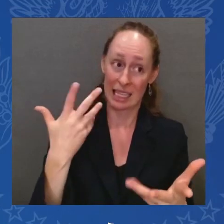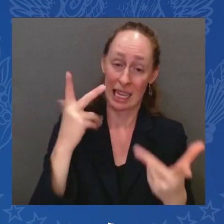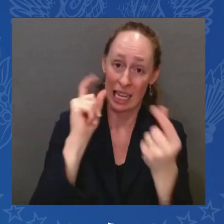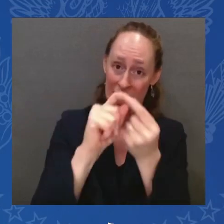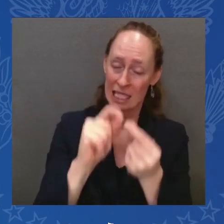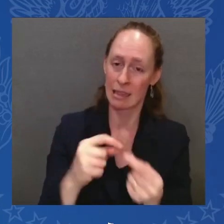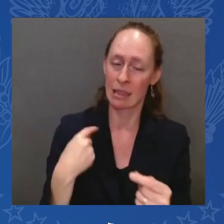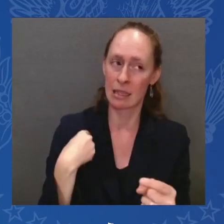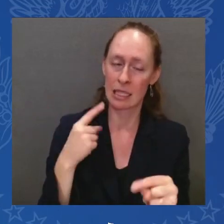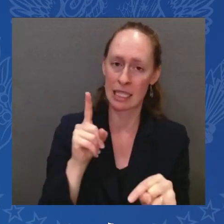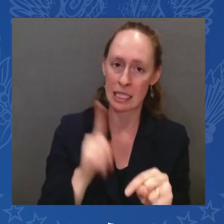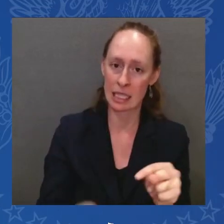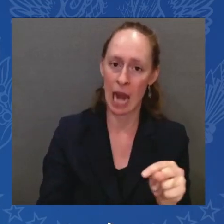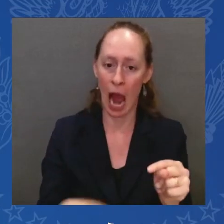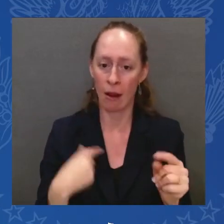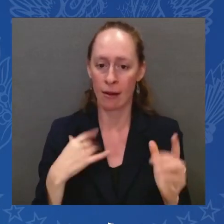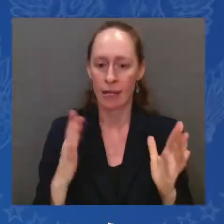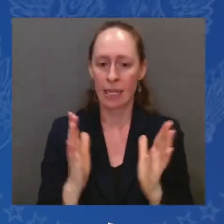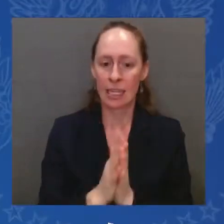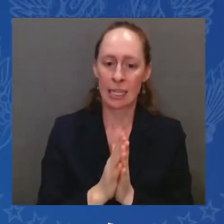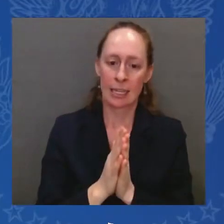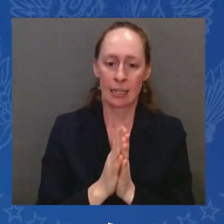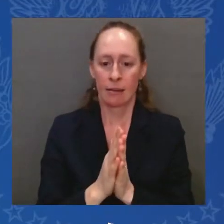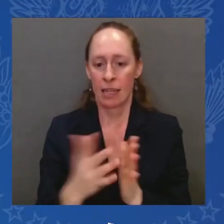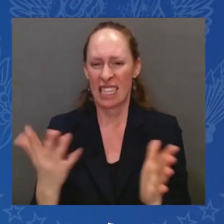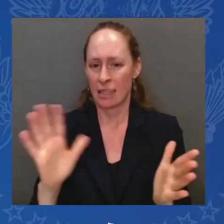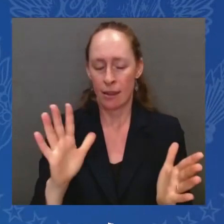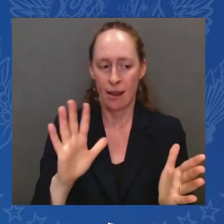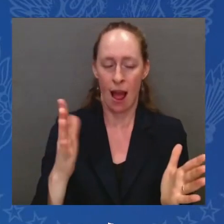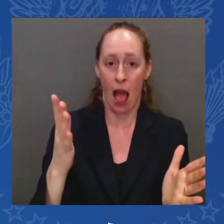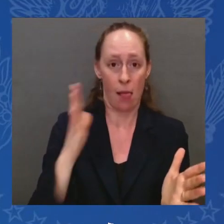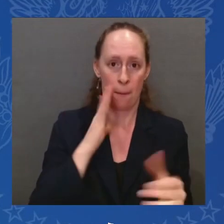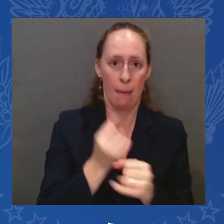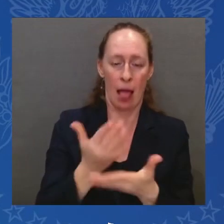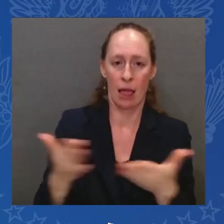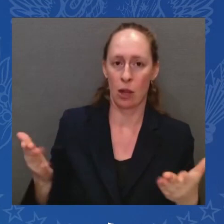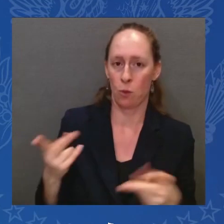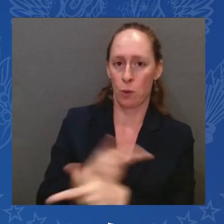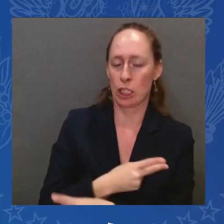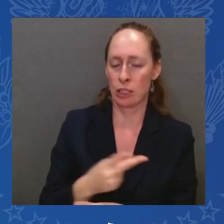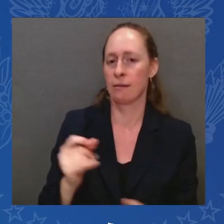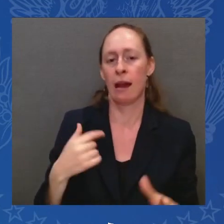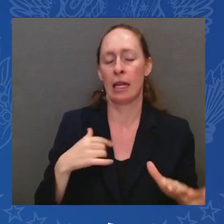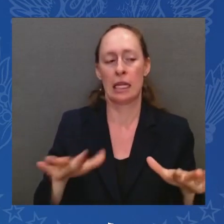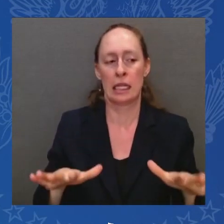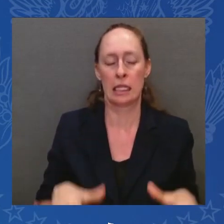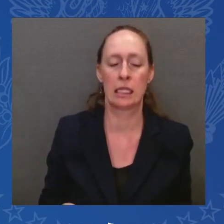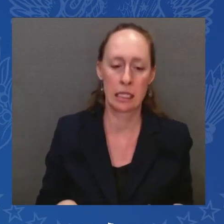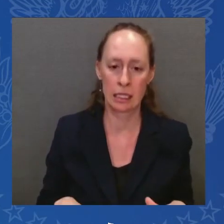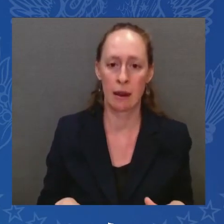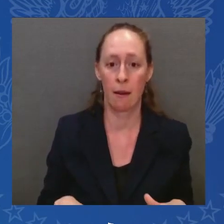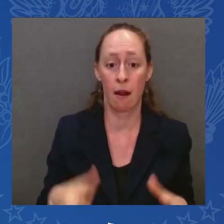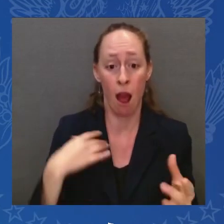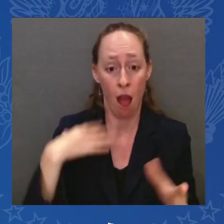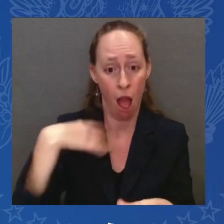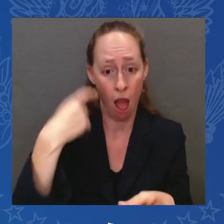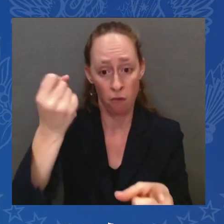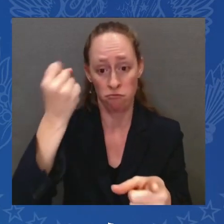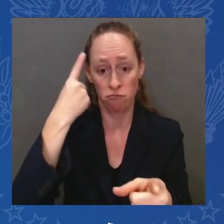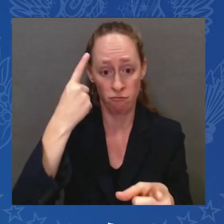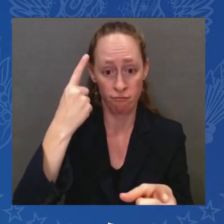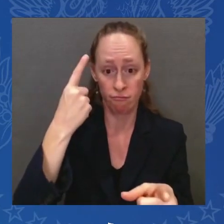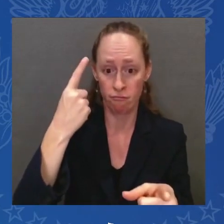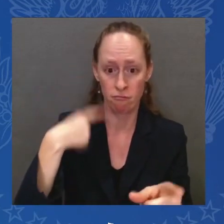let out the detail of what we're going on. I mean, this is just around the clock as you understand, you fully understand.